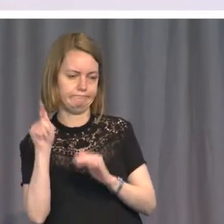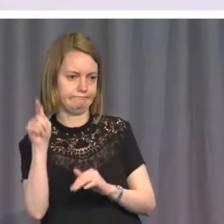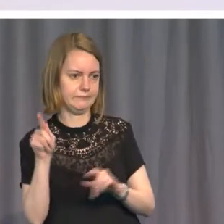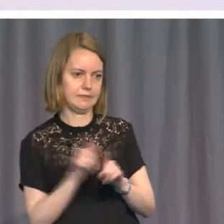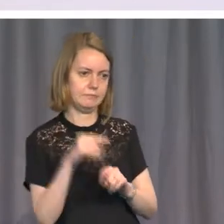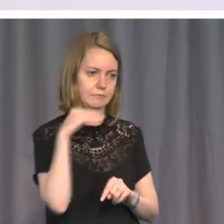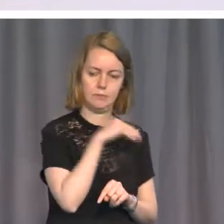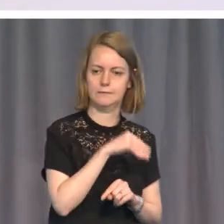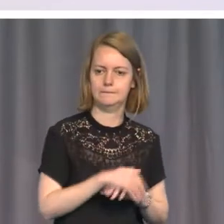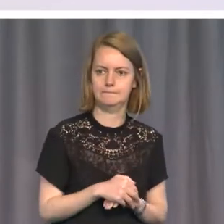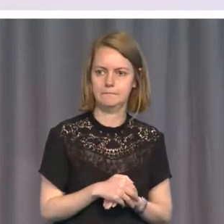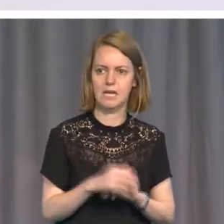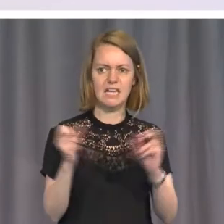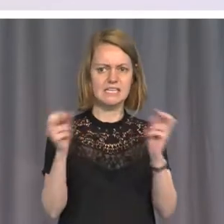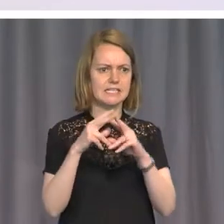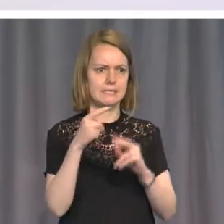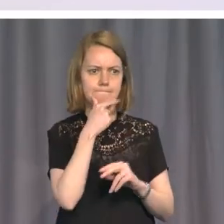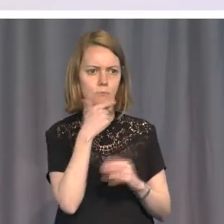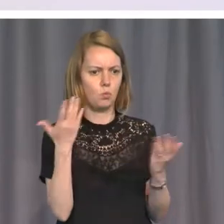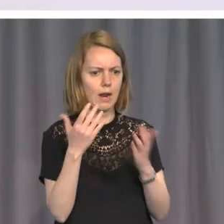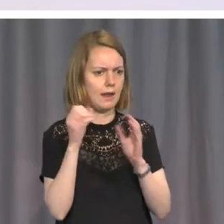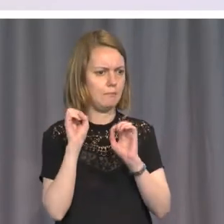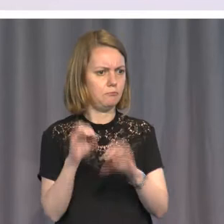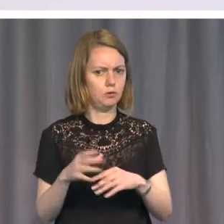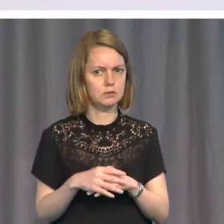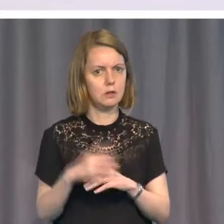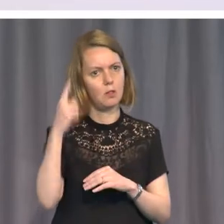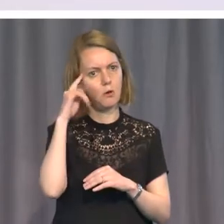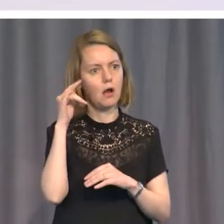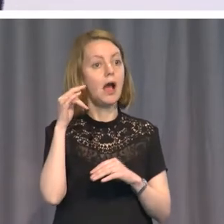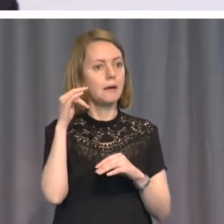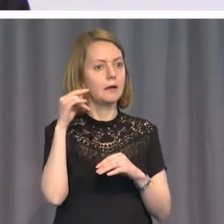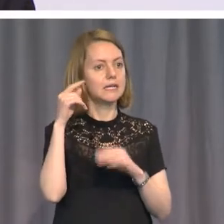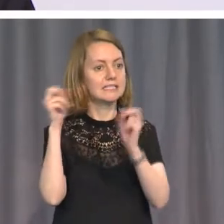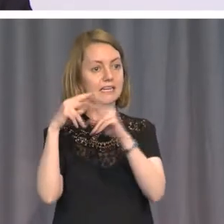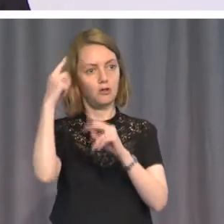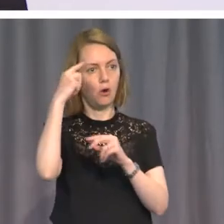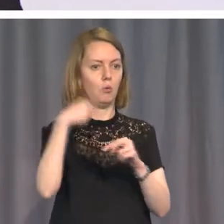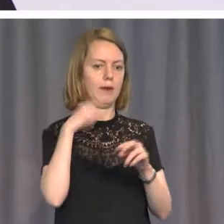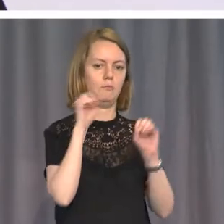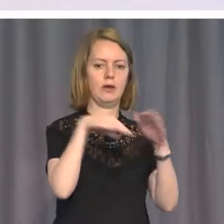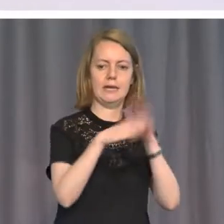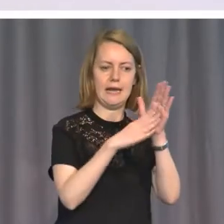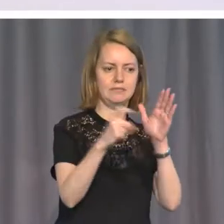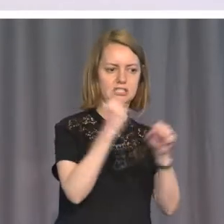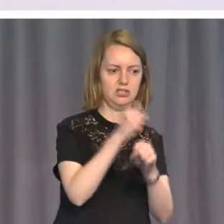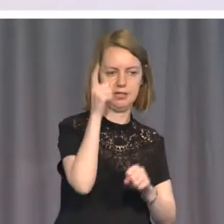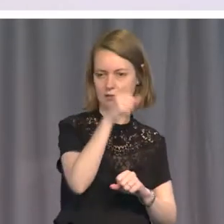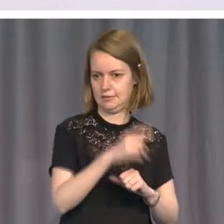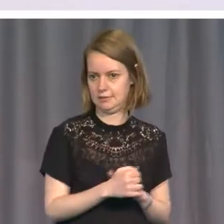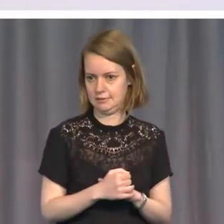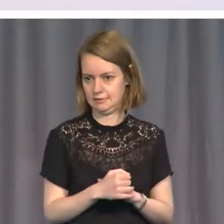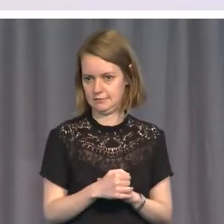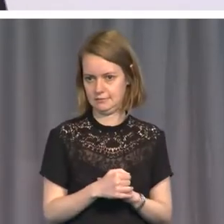wondered where you'd stage it. We assumed you'd put it in the MCG. Maybe better interval entertainment